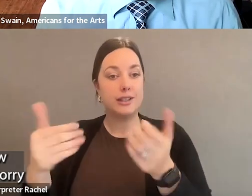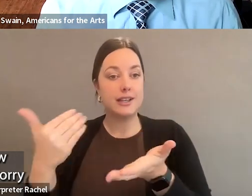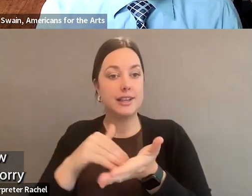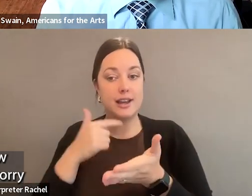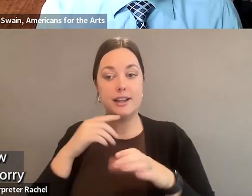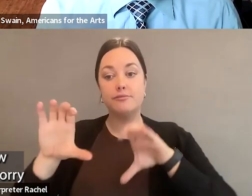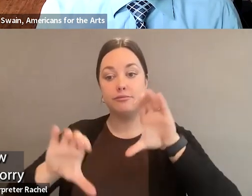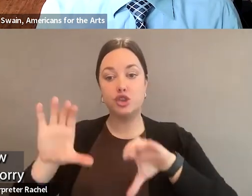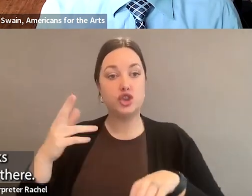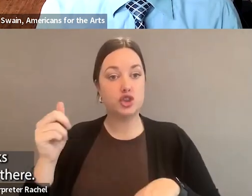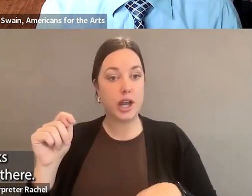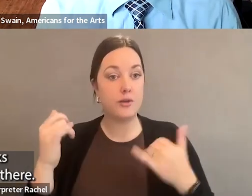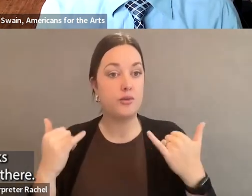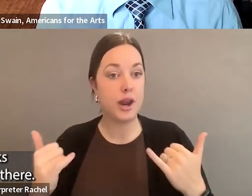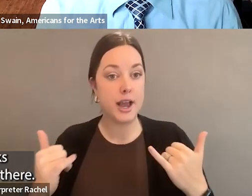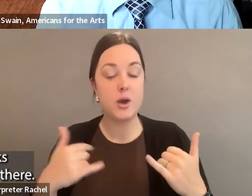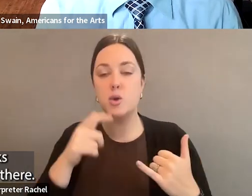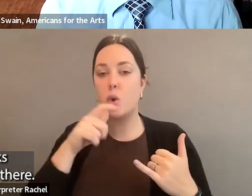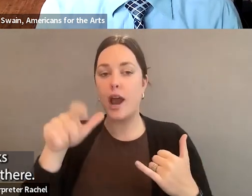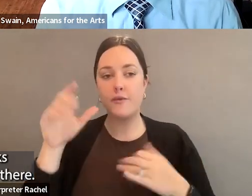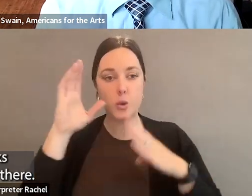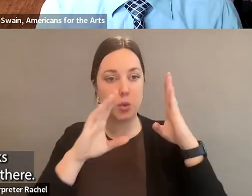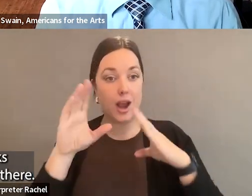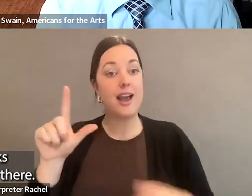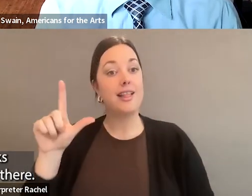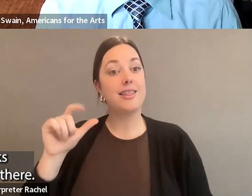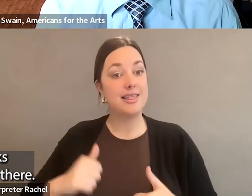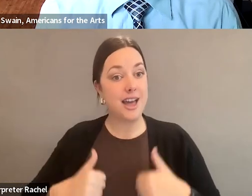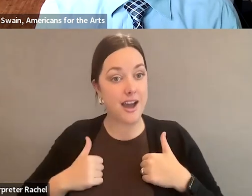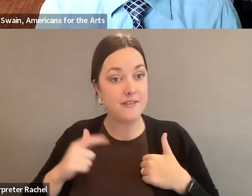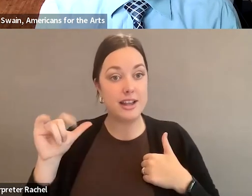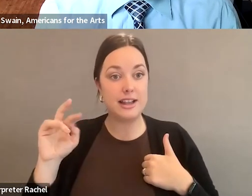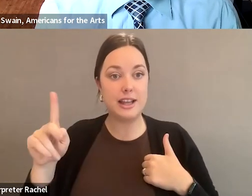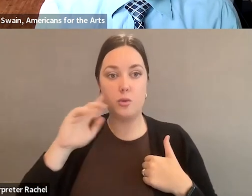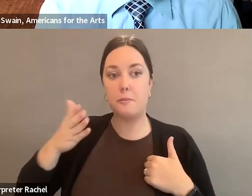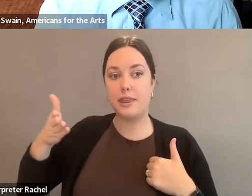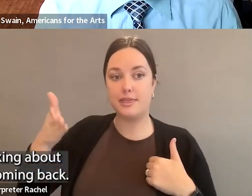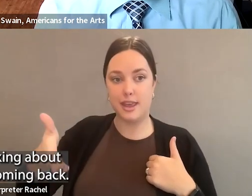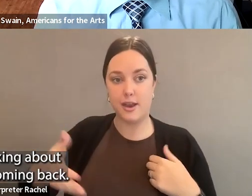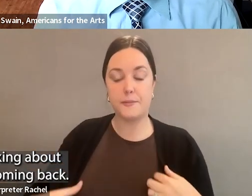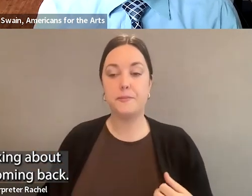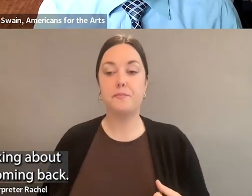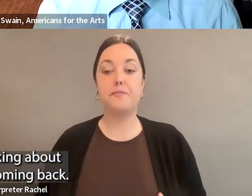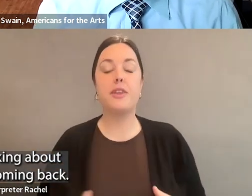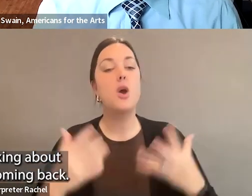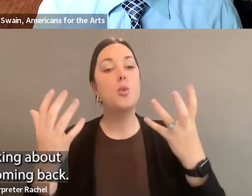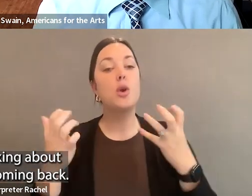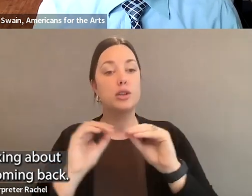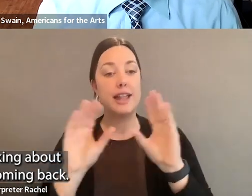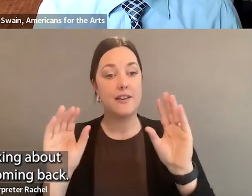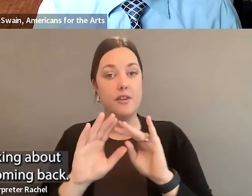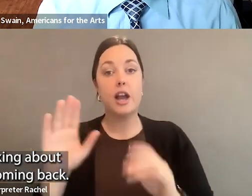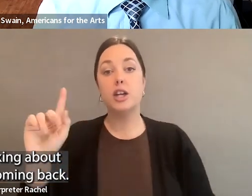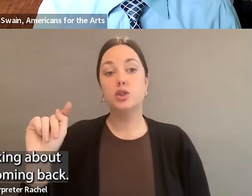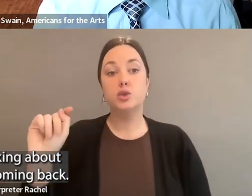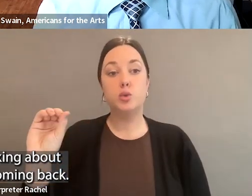right now, so you don't have to worry about those live links within each slide will be there. I want to clarify when Tushar was